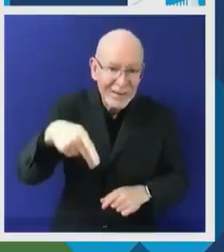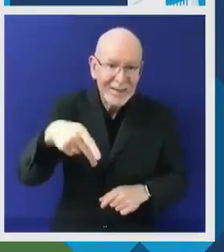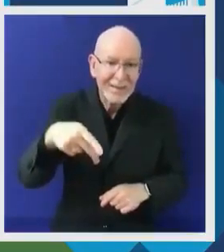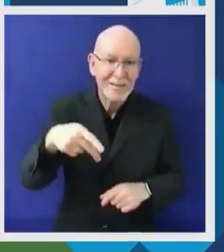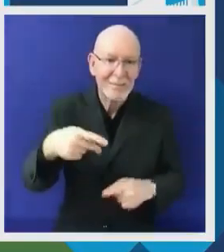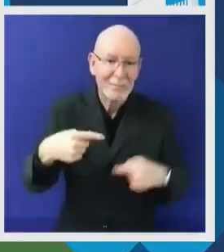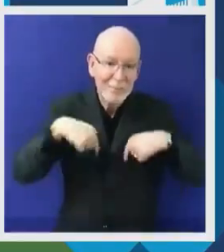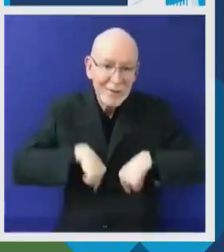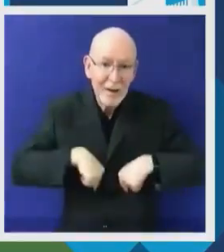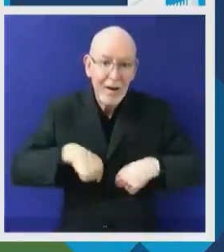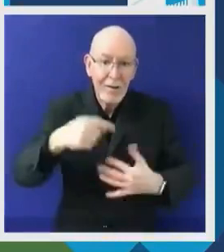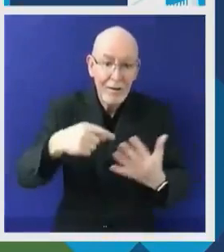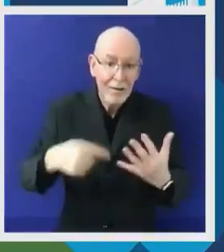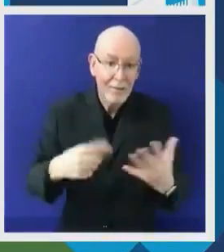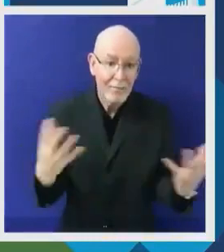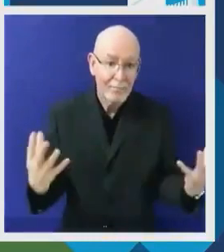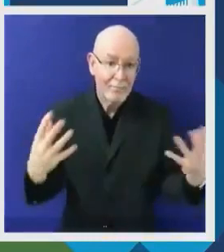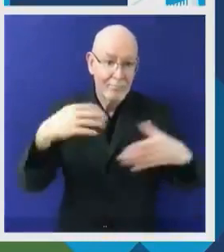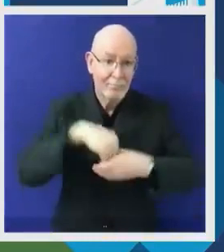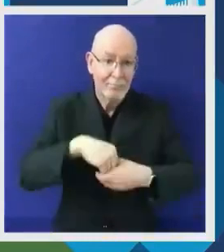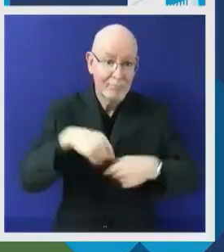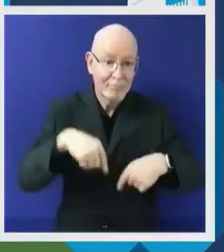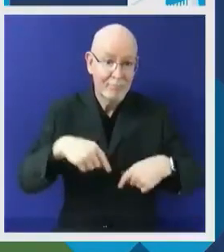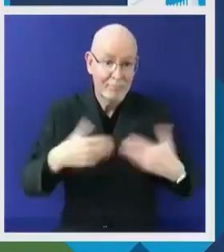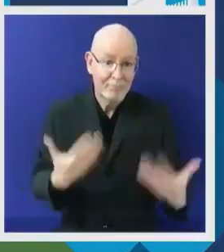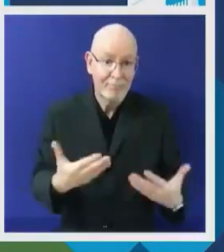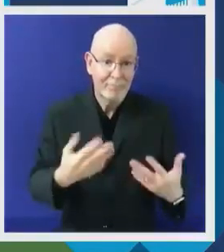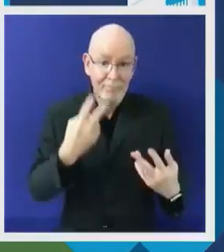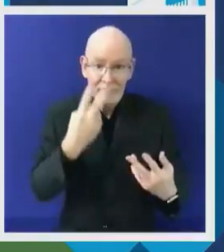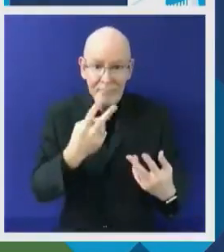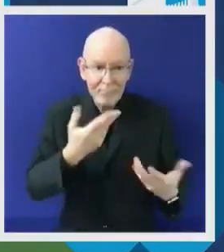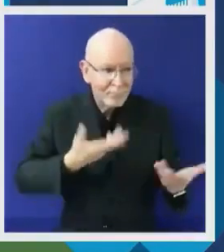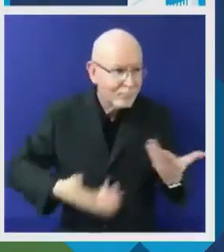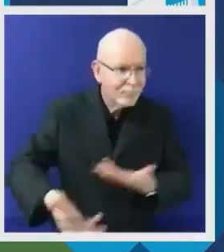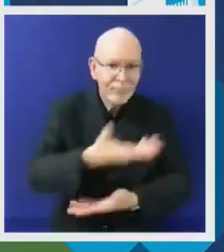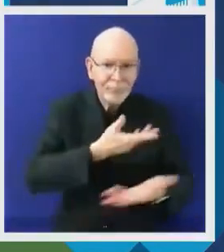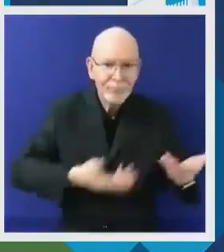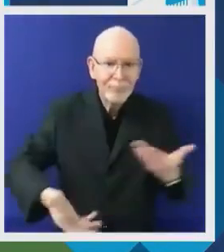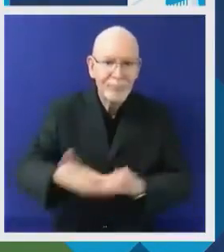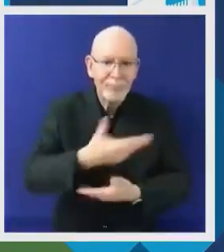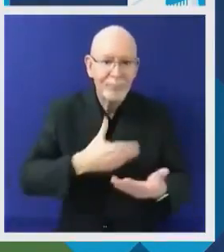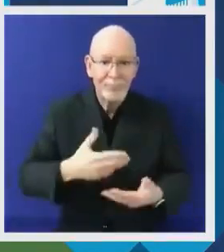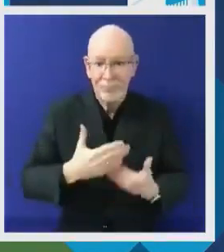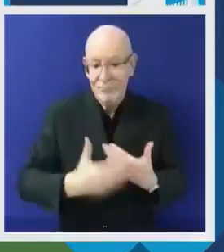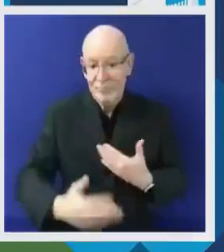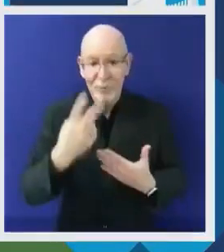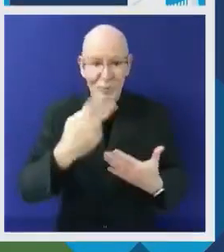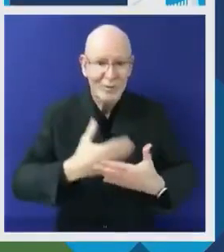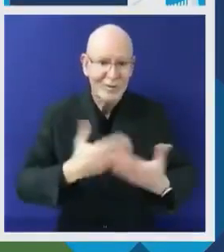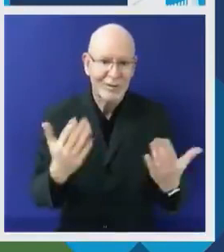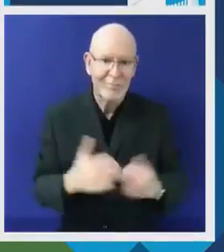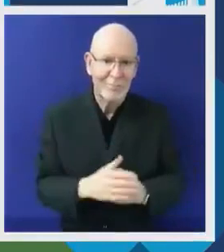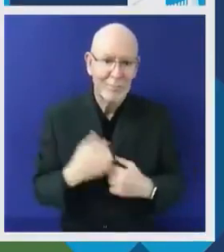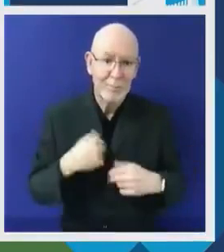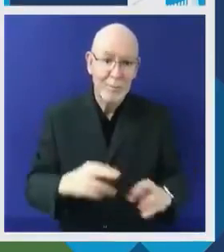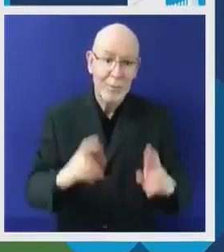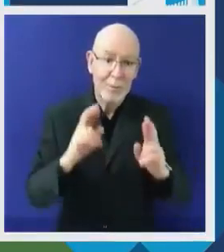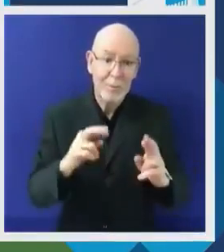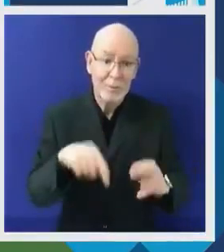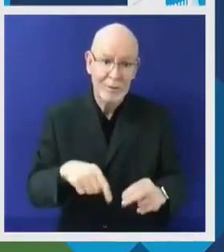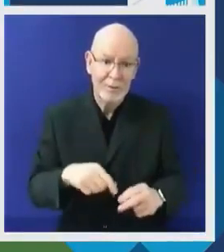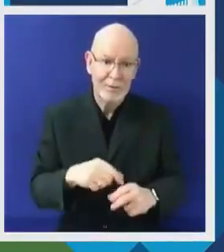However, over 1.8 billion young people today face issues that no other generation has encountered.